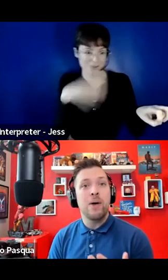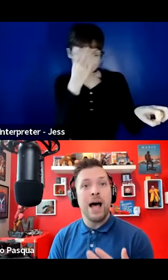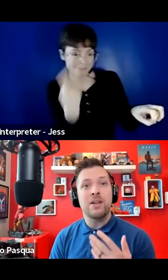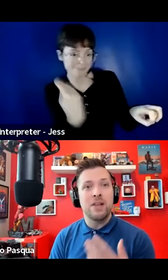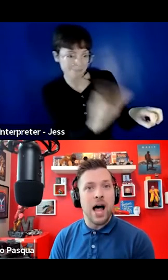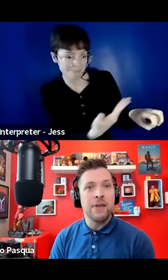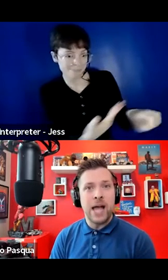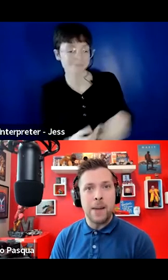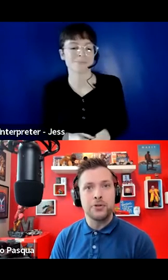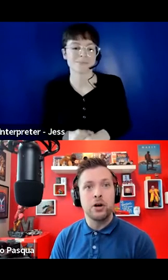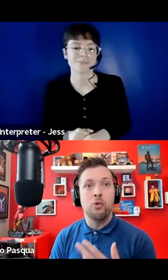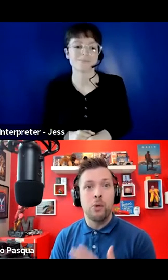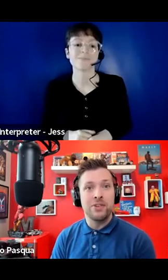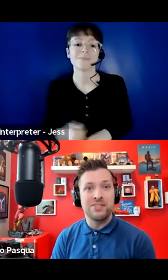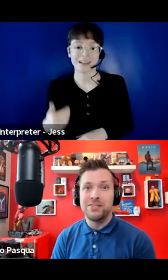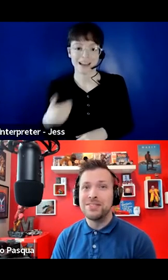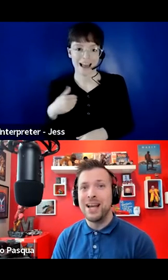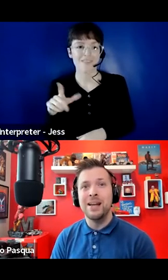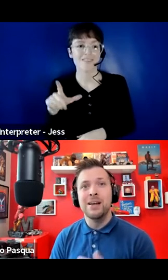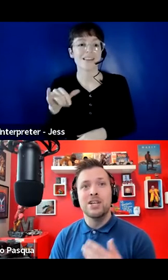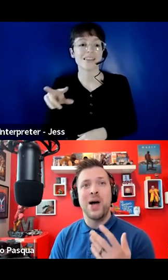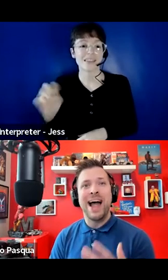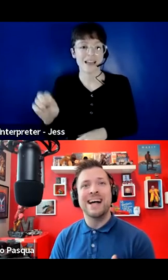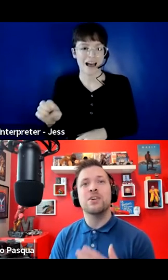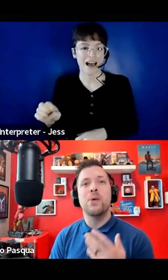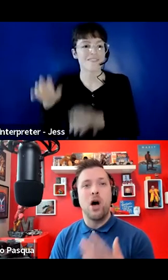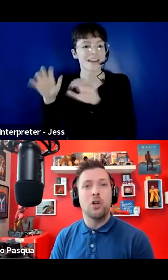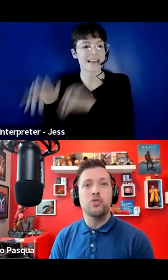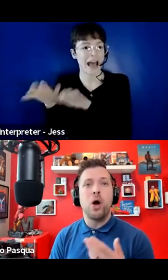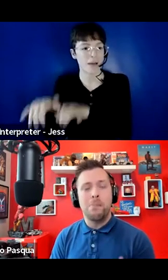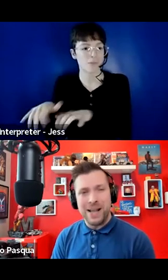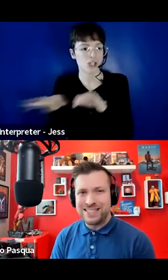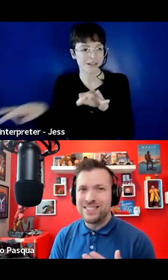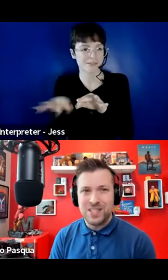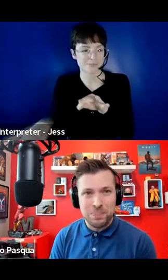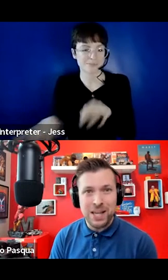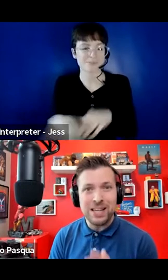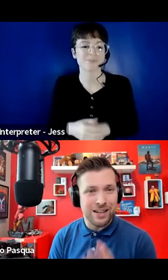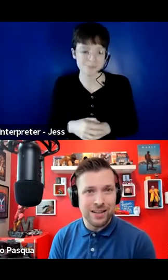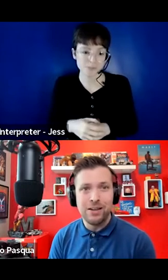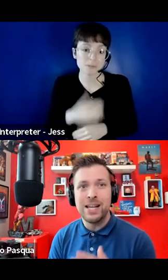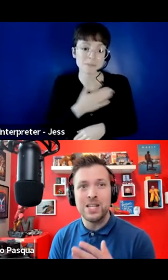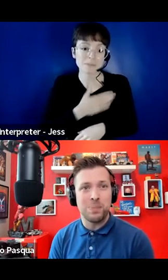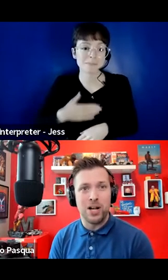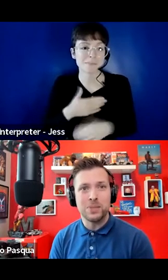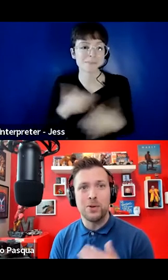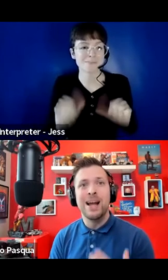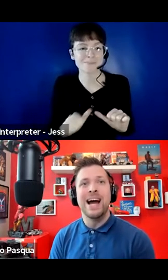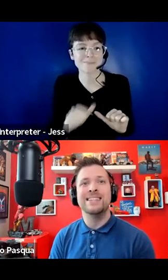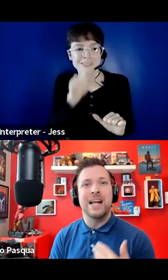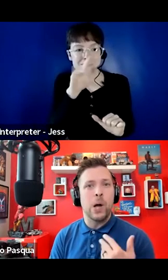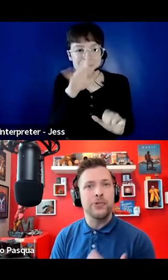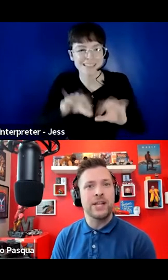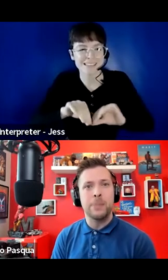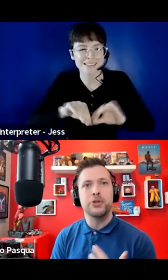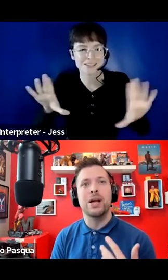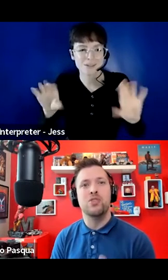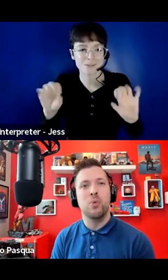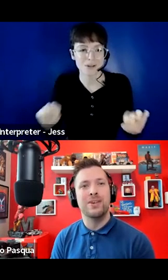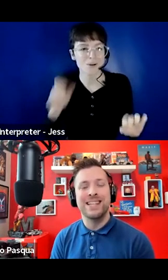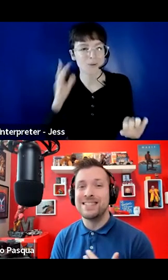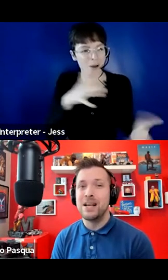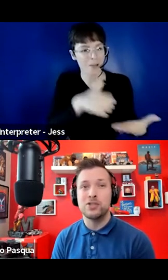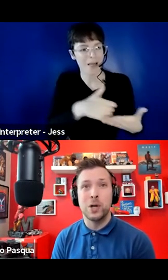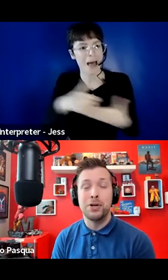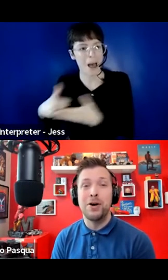We do have a live captioner with us here today, so I ask that we all do our best to speak clearly as possible, as it helps the captioner,